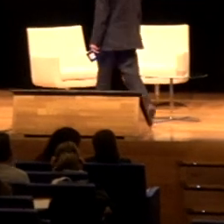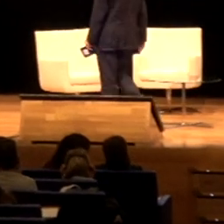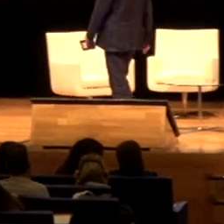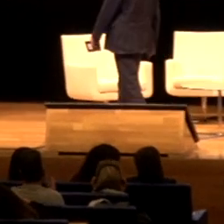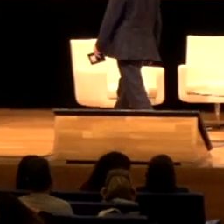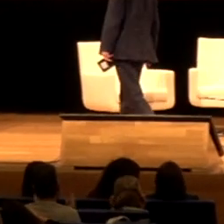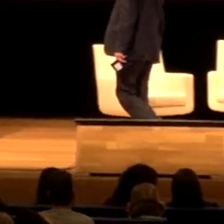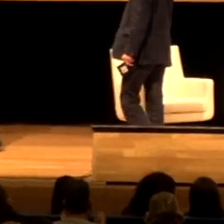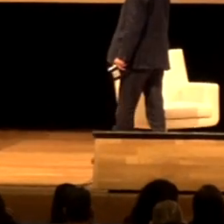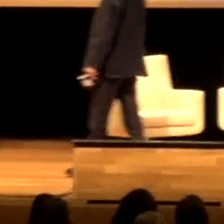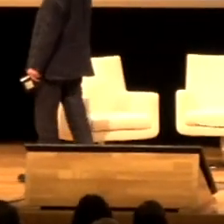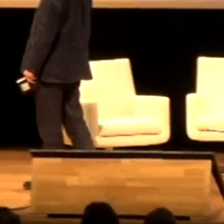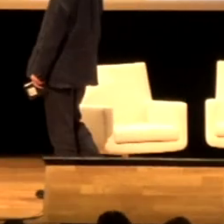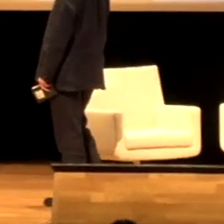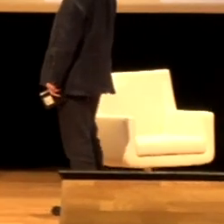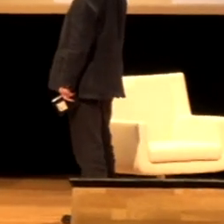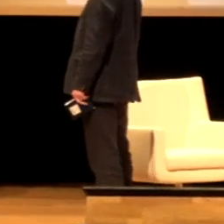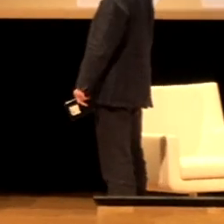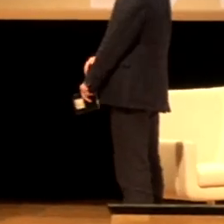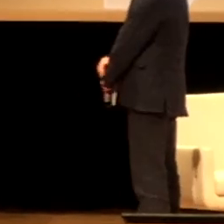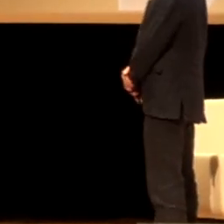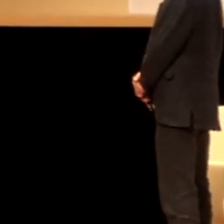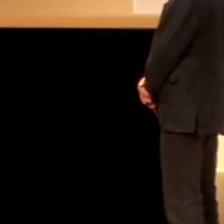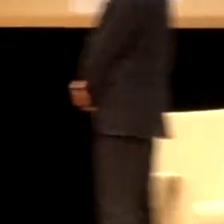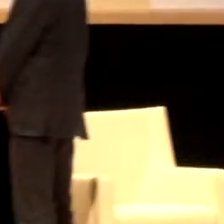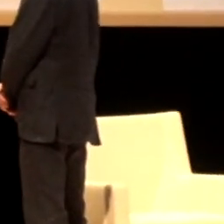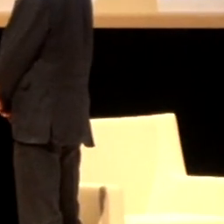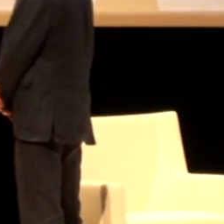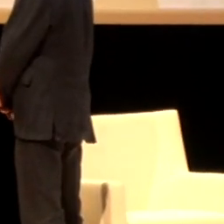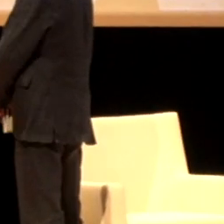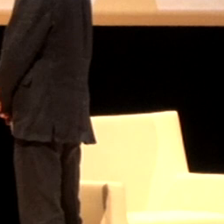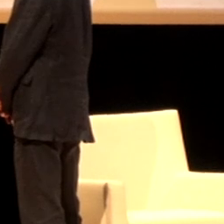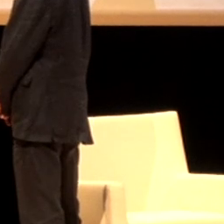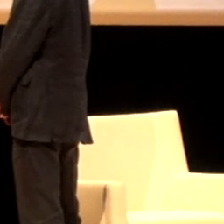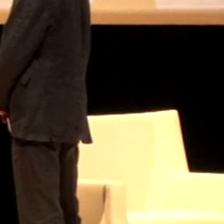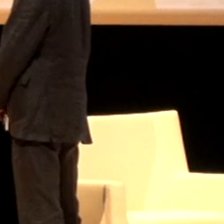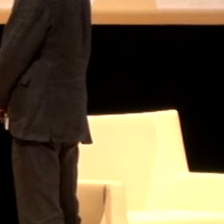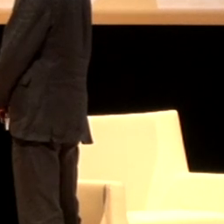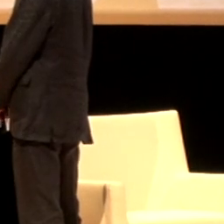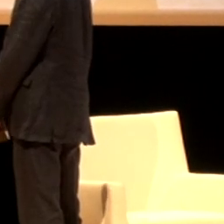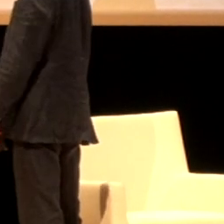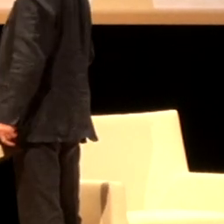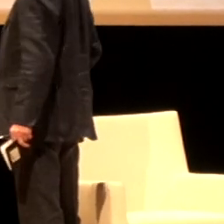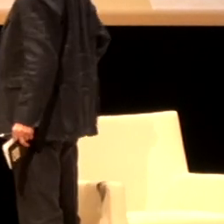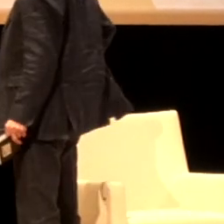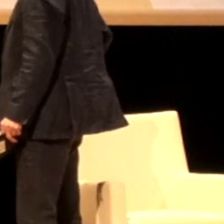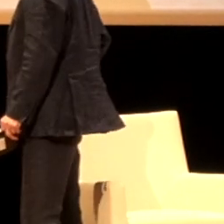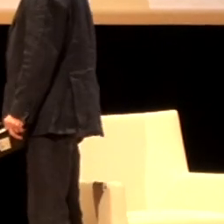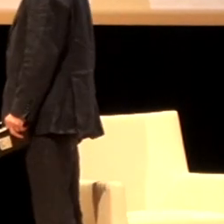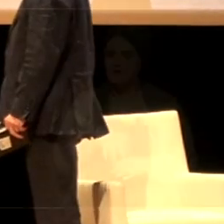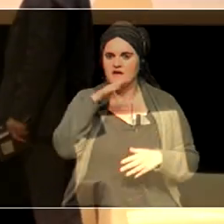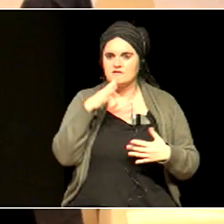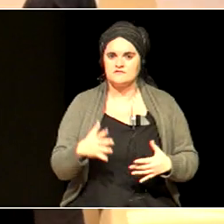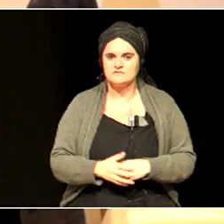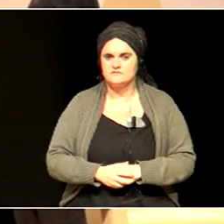Mr. Booth, well, you published your Index for Inclusion in the year 2000. I'm sure by now